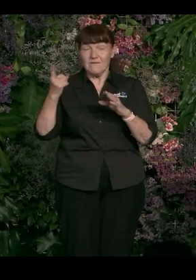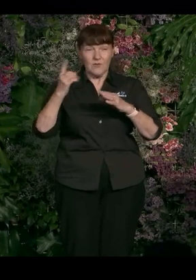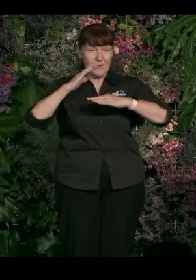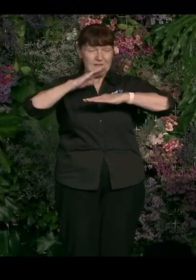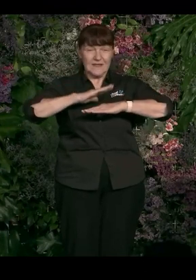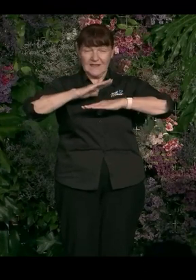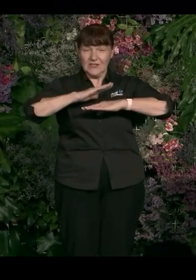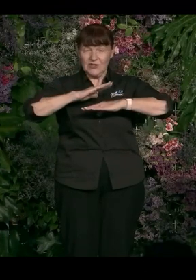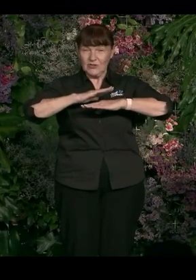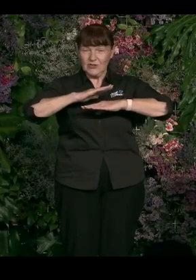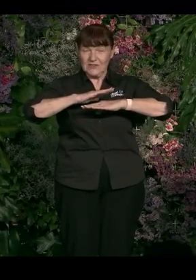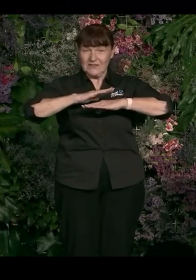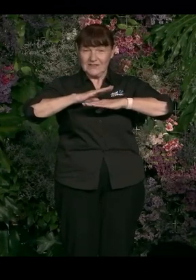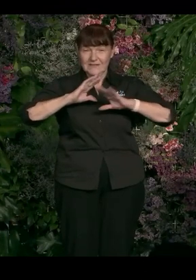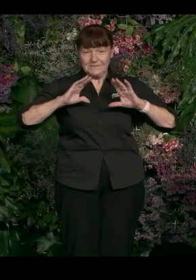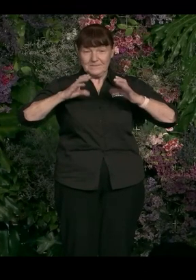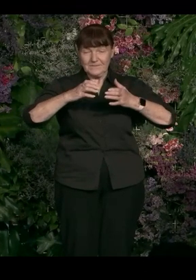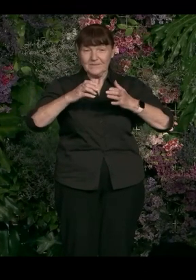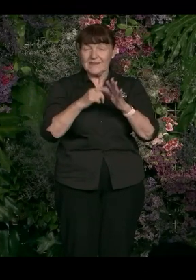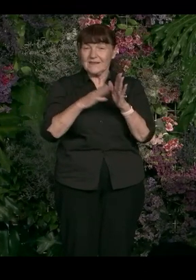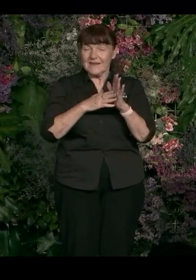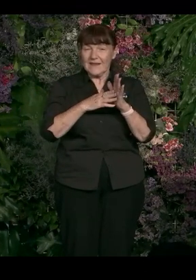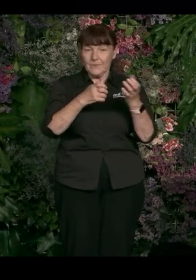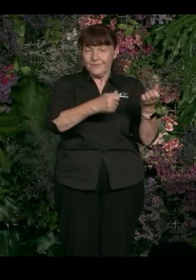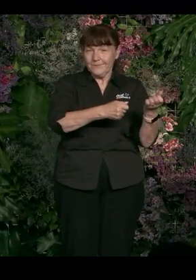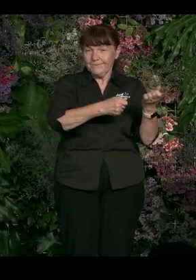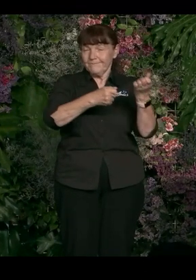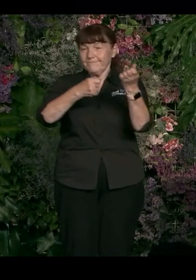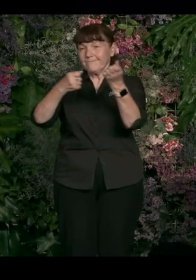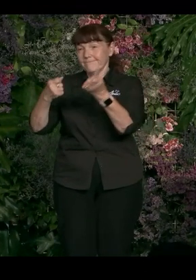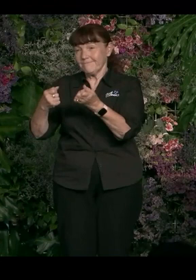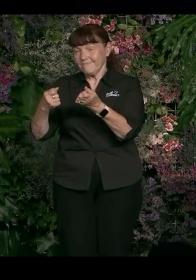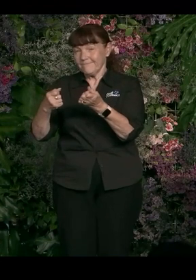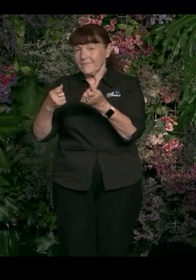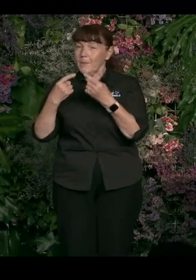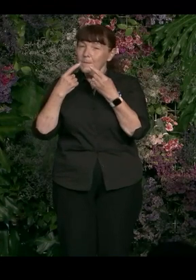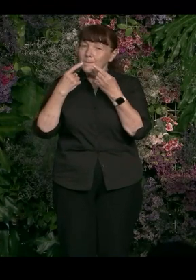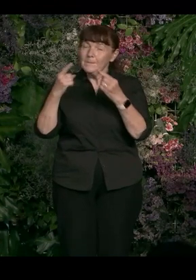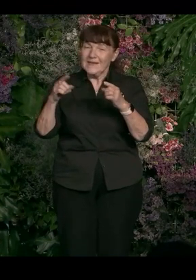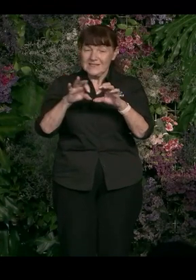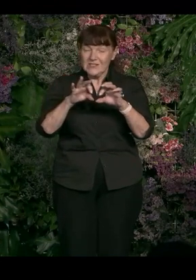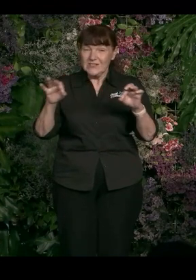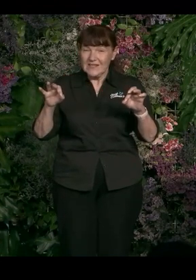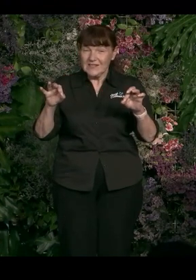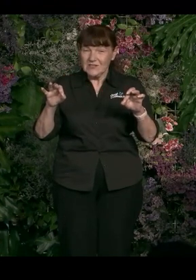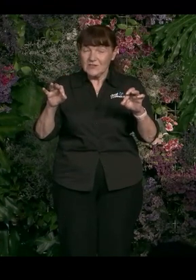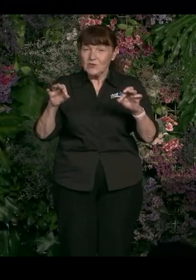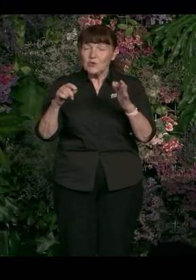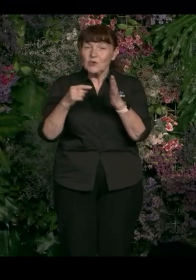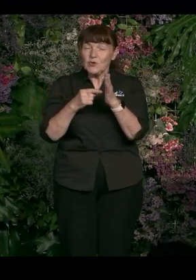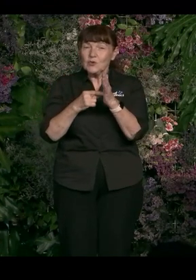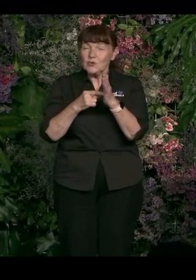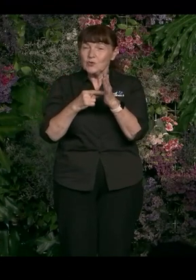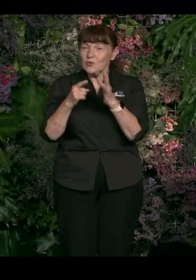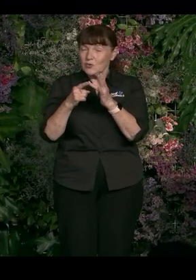team will be handing over a message stick to Washington DC who is the